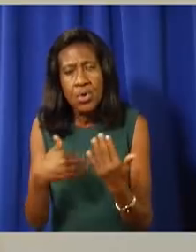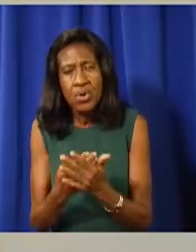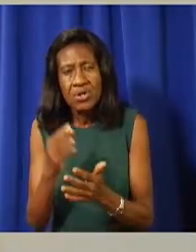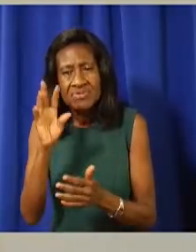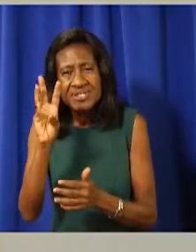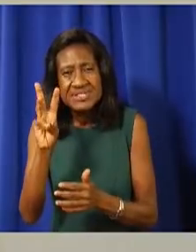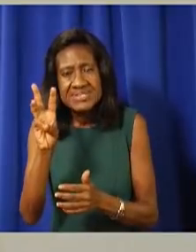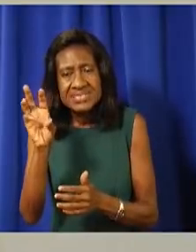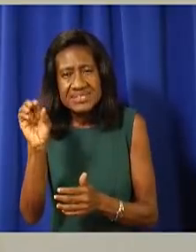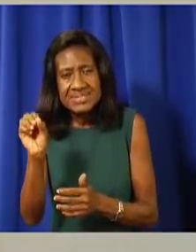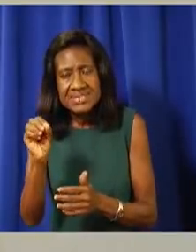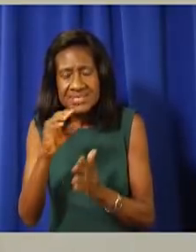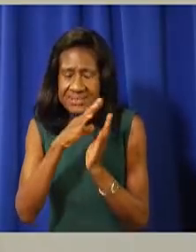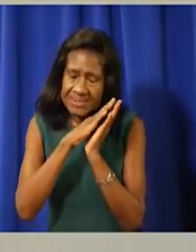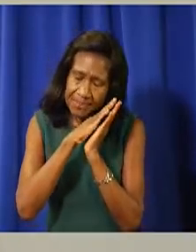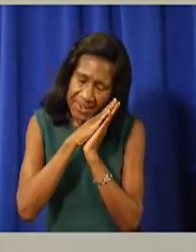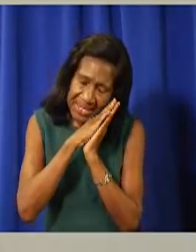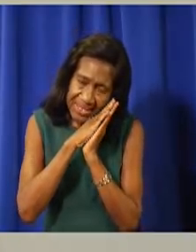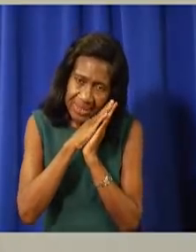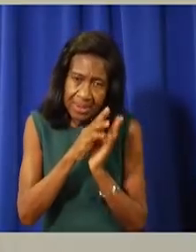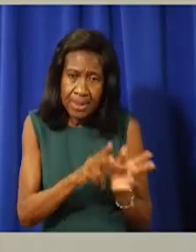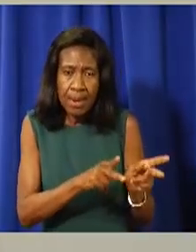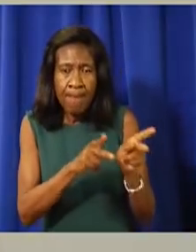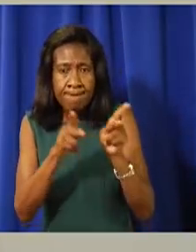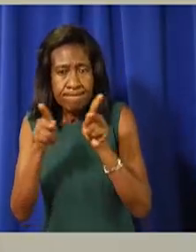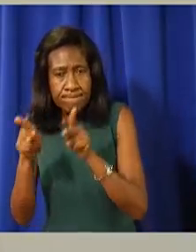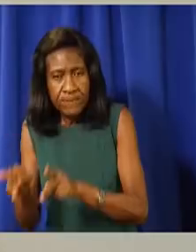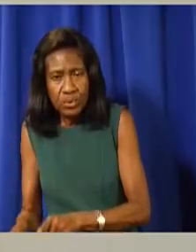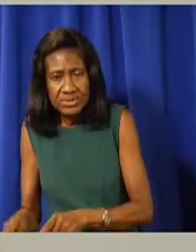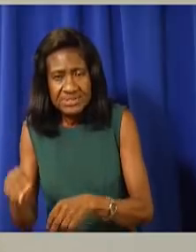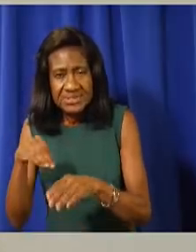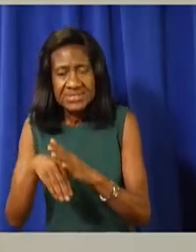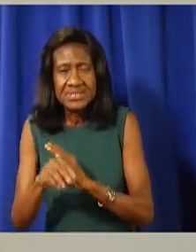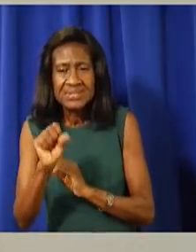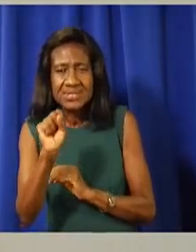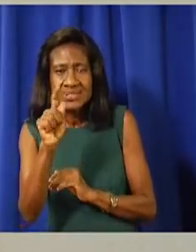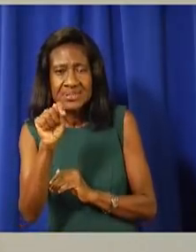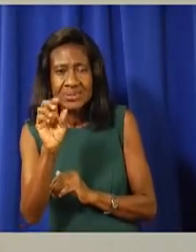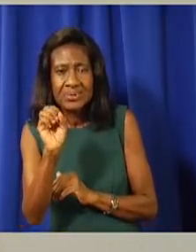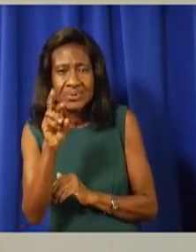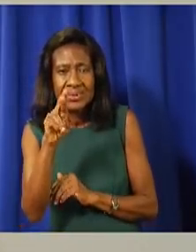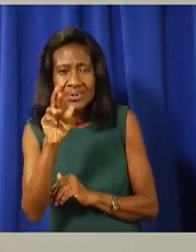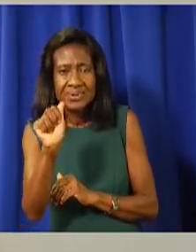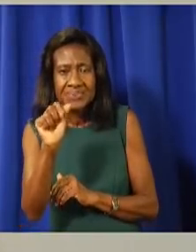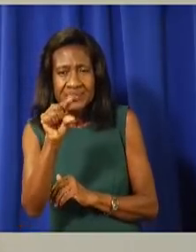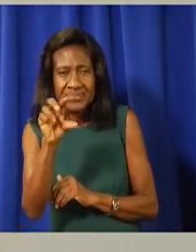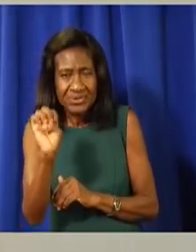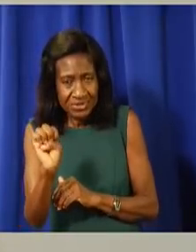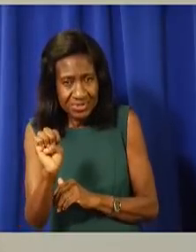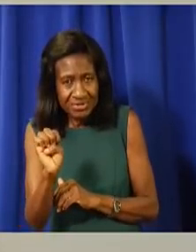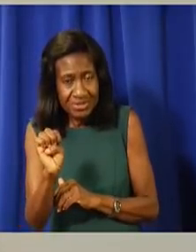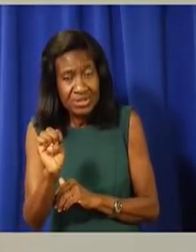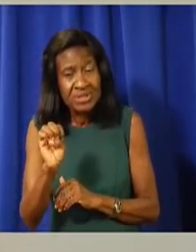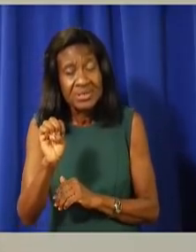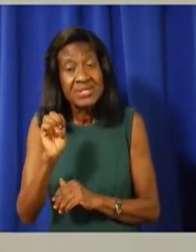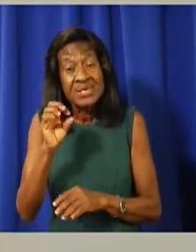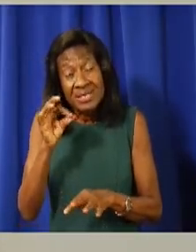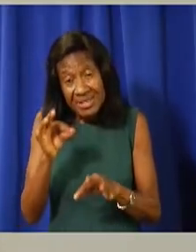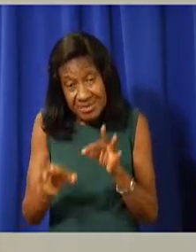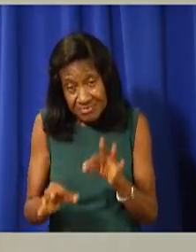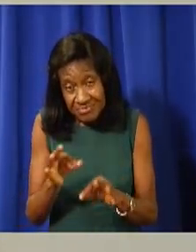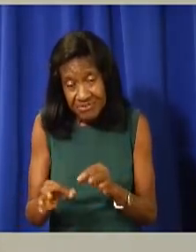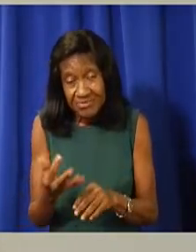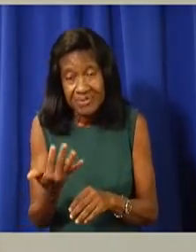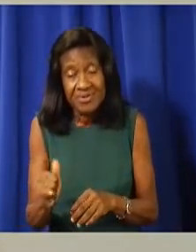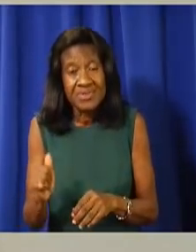were appropriately placed in a storage by Hazard Management Cayman Islands in case it may be required later